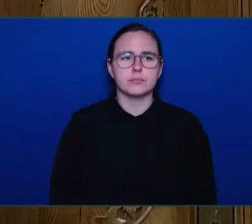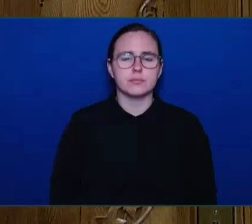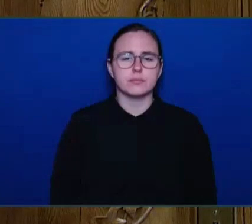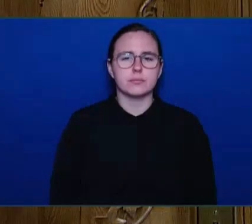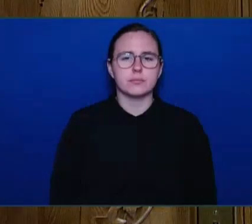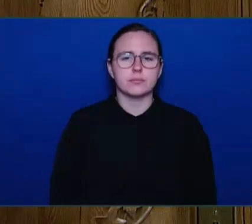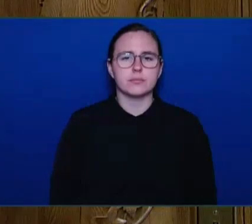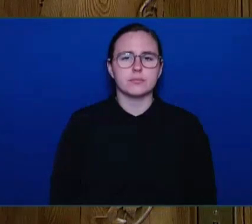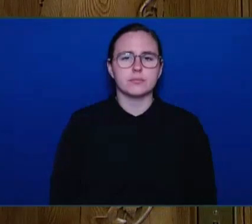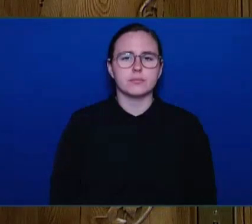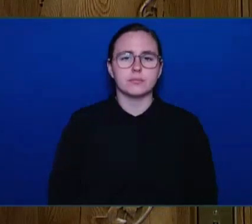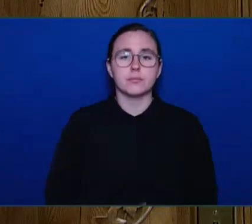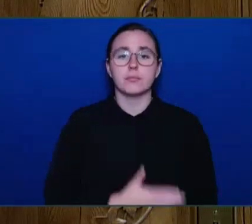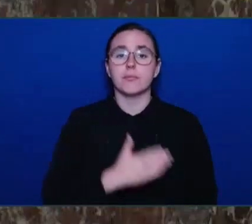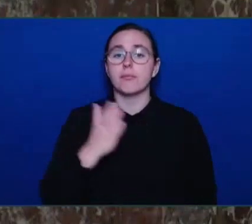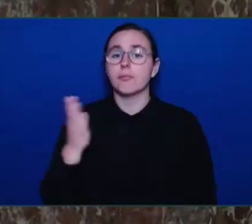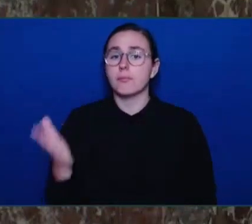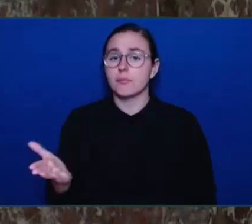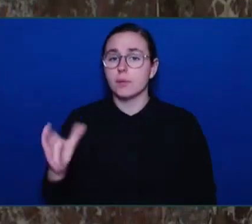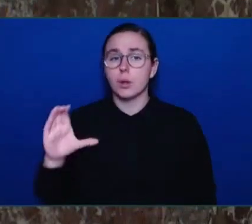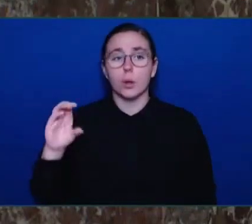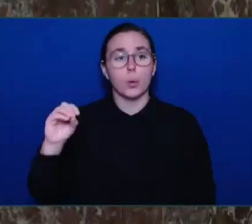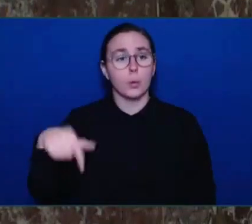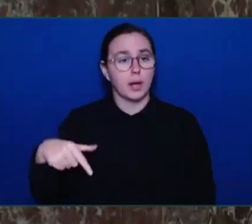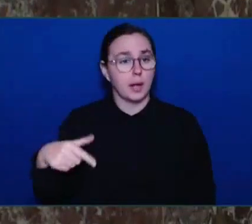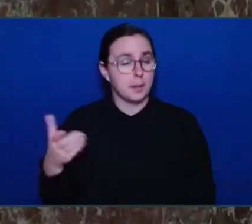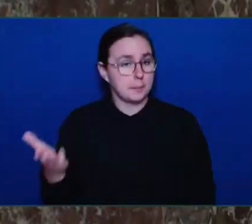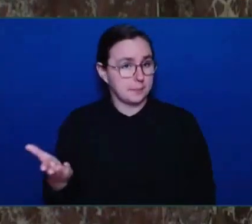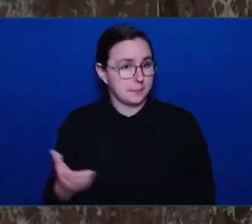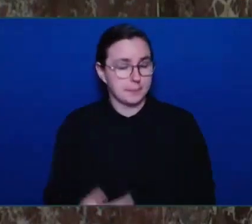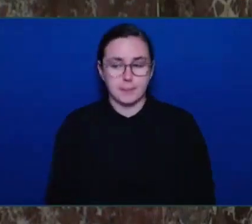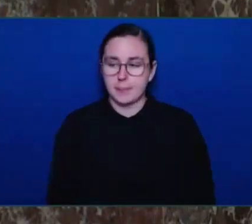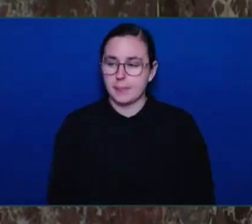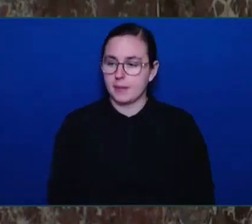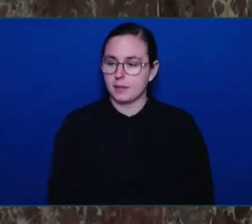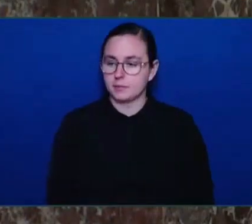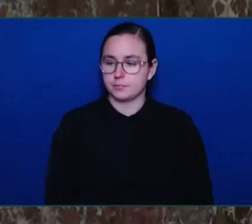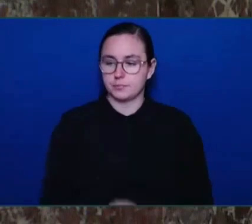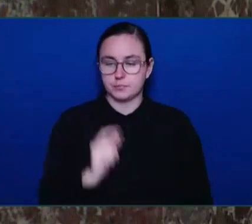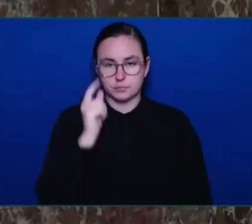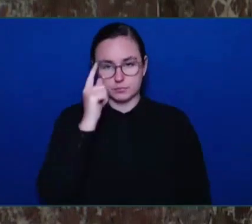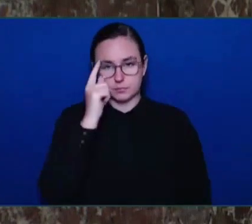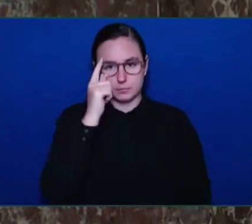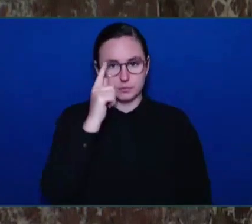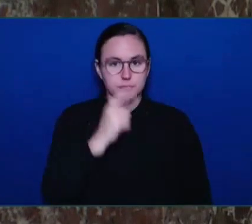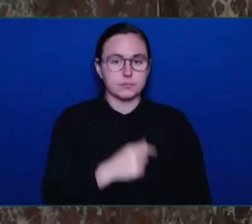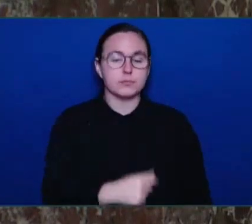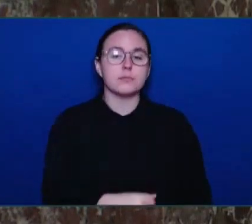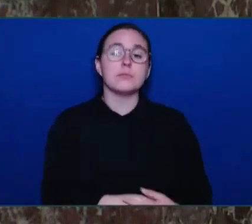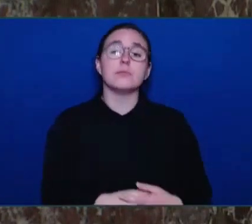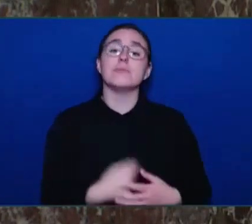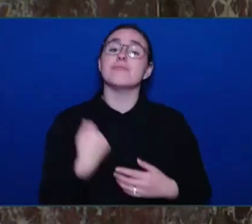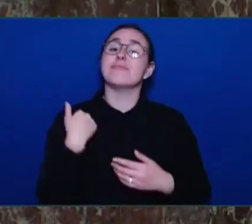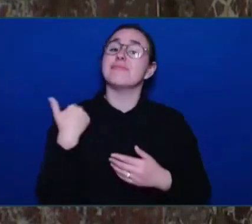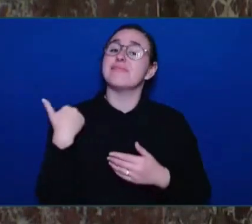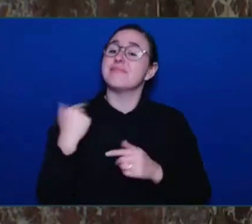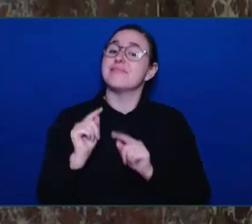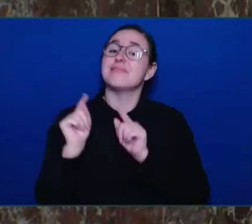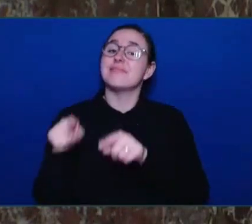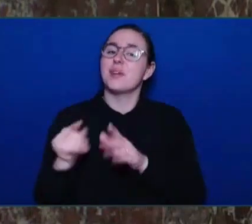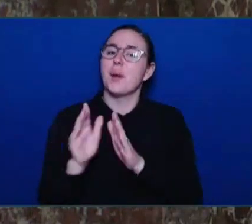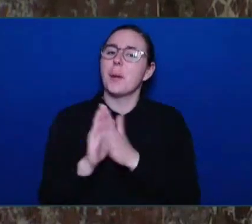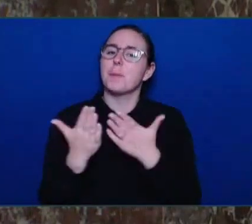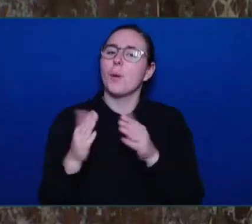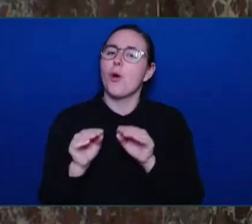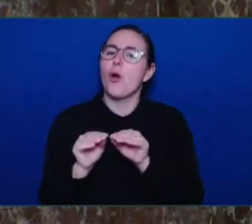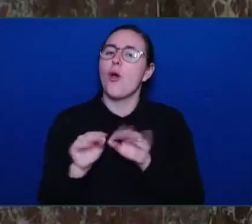Thank you, Mr. Speaker. Last month, I attended a book launch for a book called Mina's Lunch. It's a story about a little girl